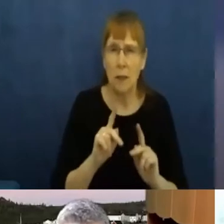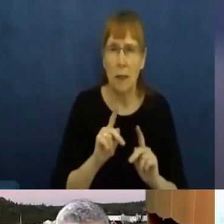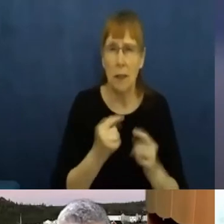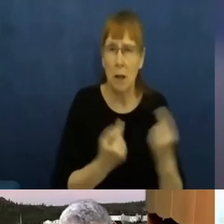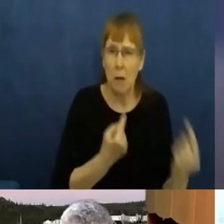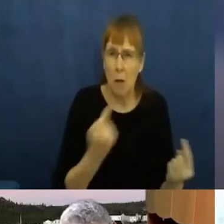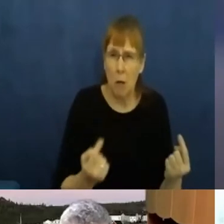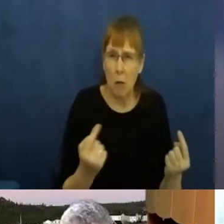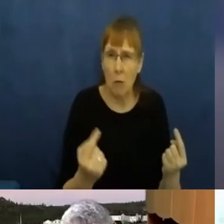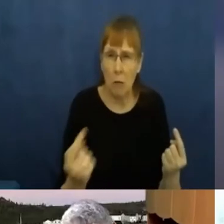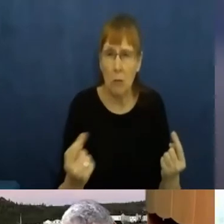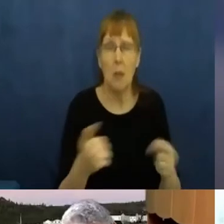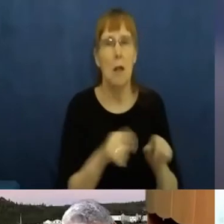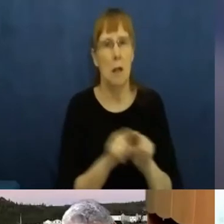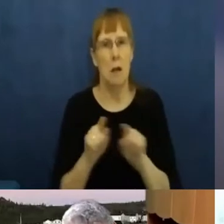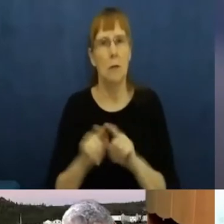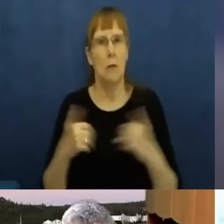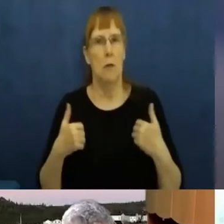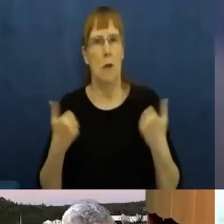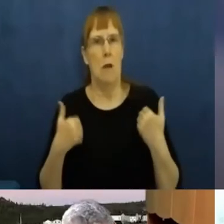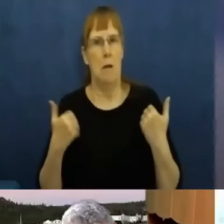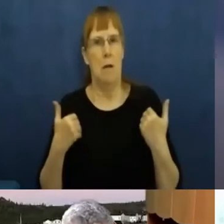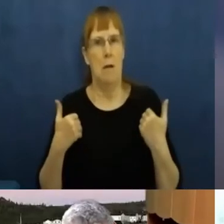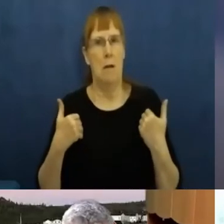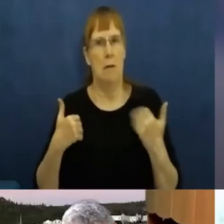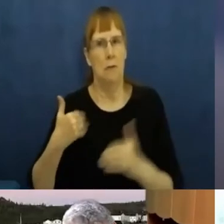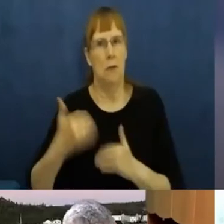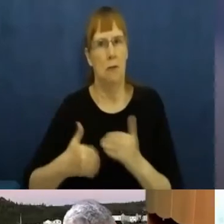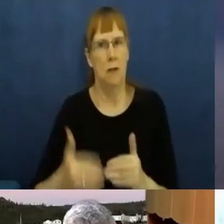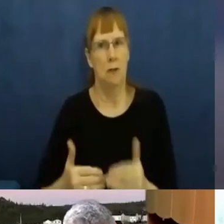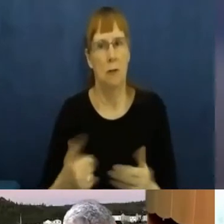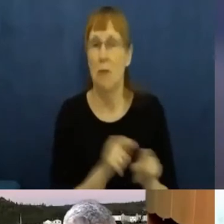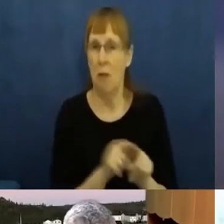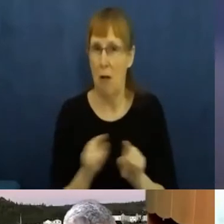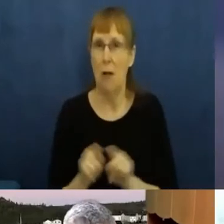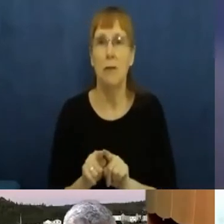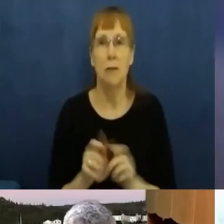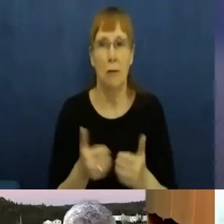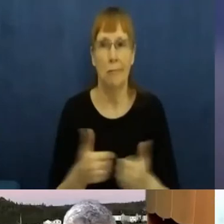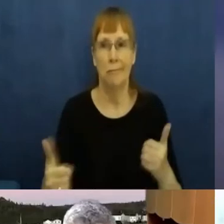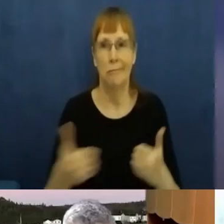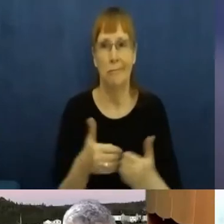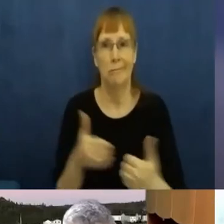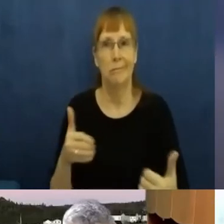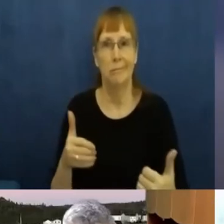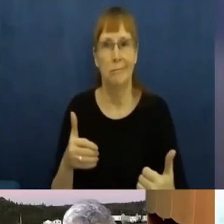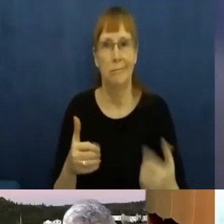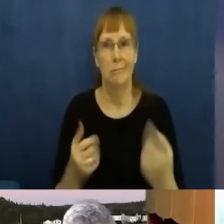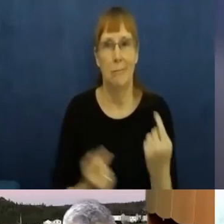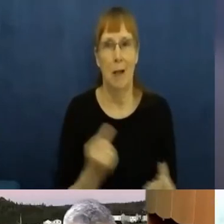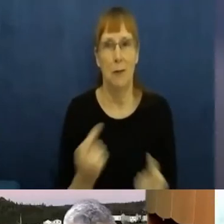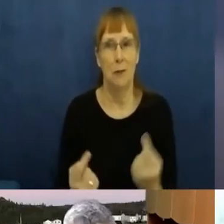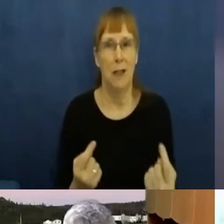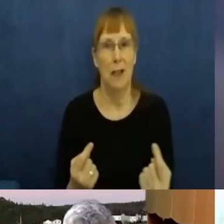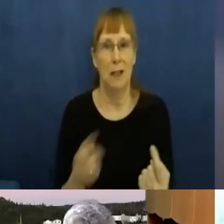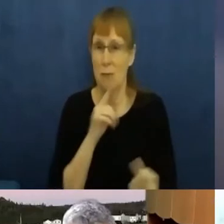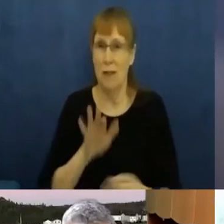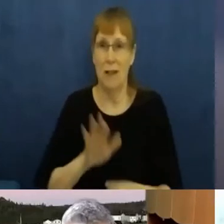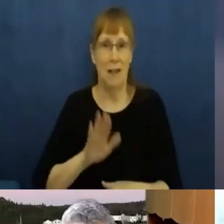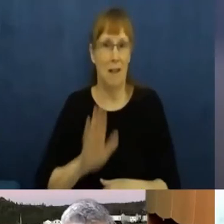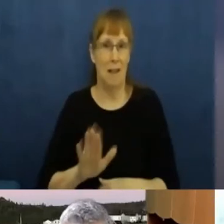also on those younger generations who are similarly isolated at a time when it's absolutely critical to their development.